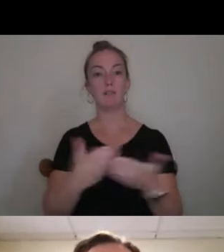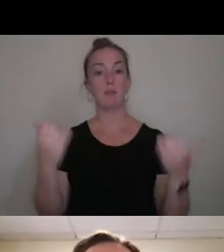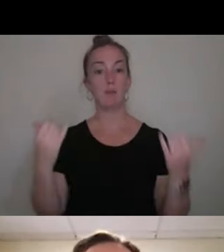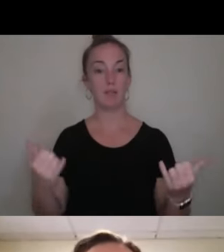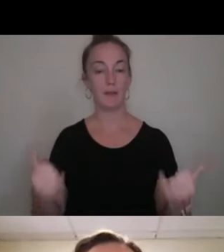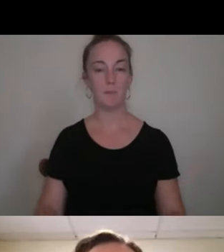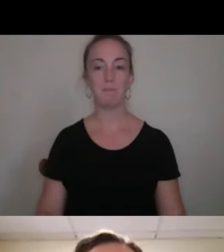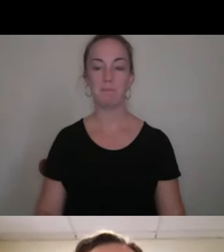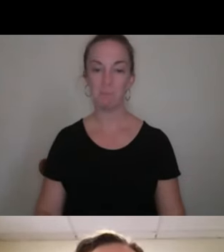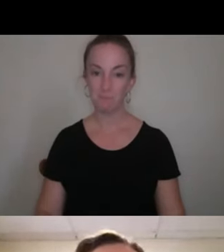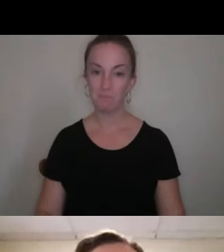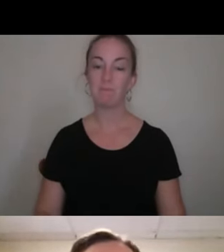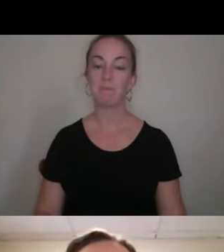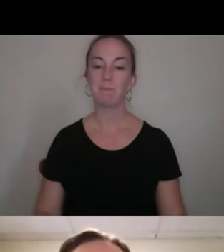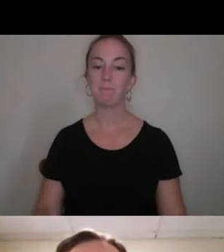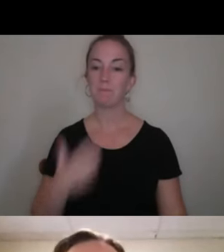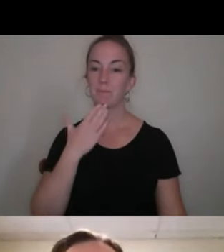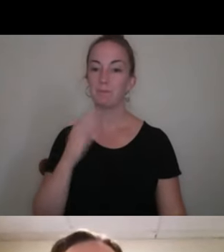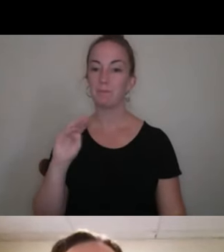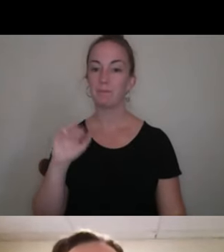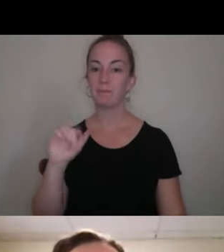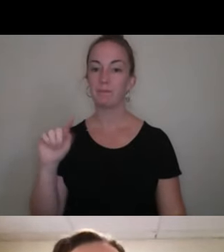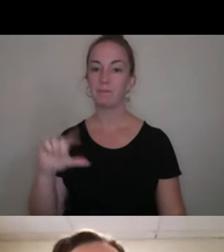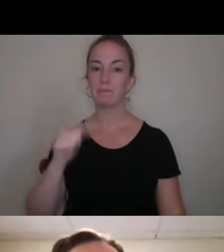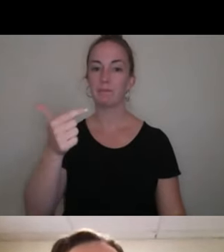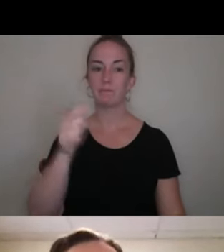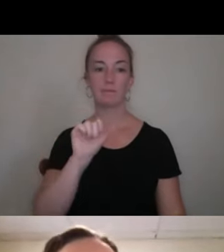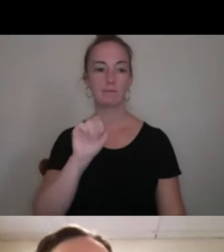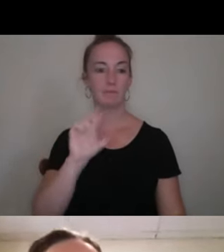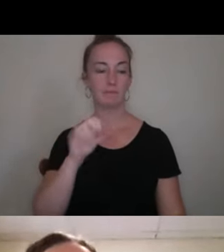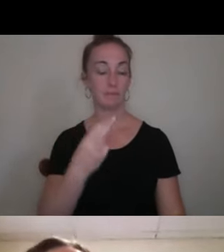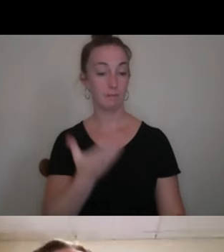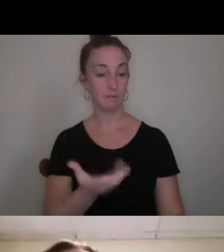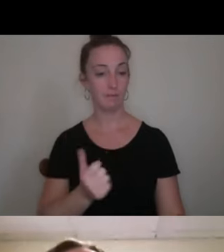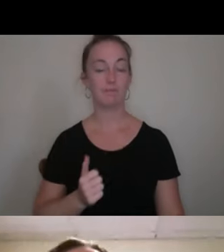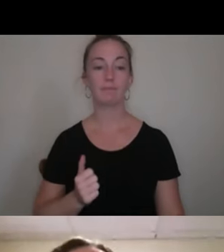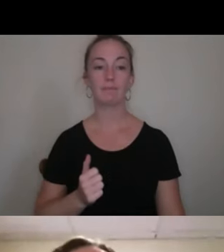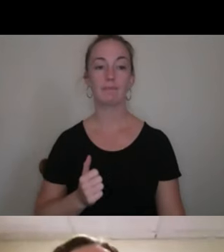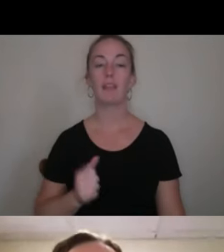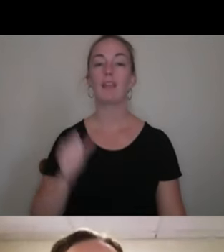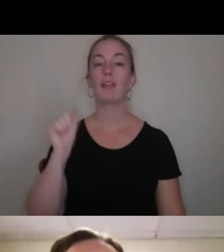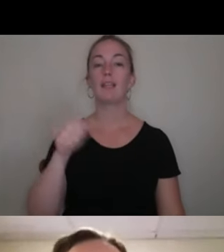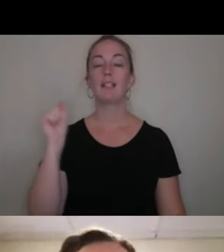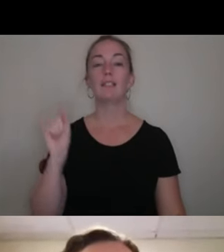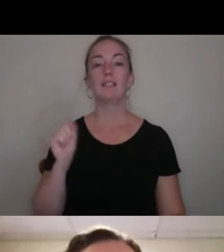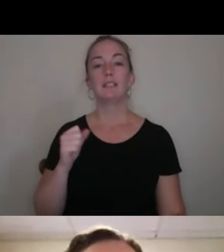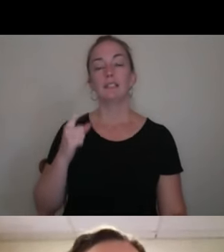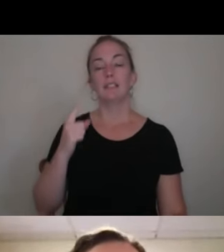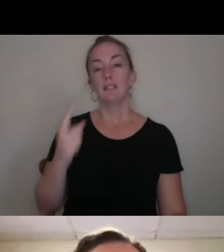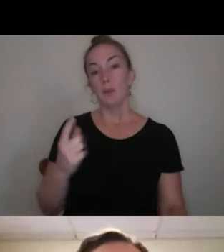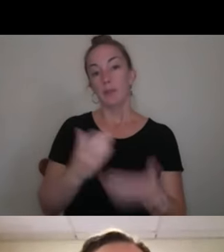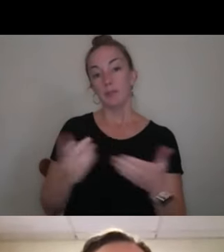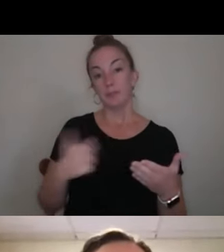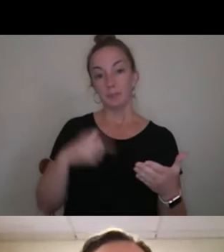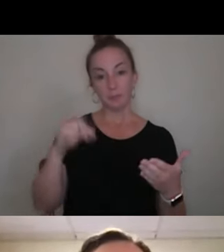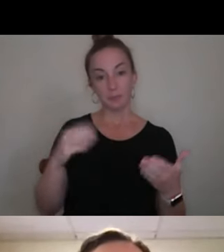That's awesome. Thank you, Matt. Let's see, Sarah, how about you? Yeah. So one of the things that I do on